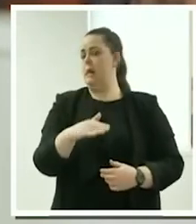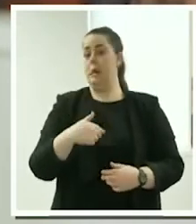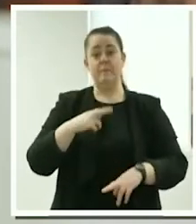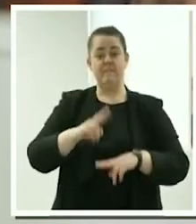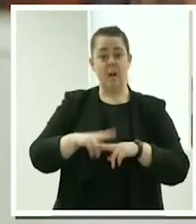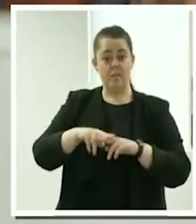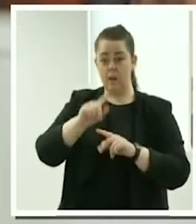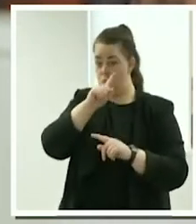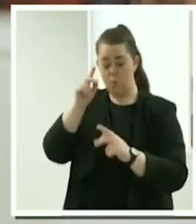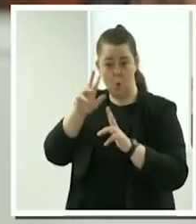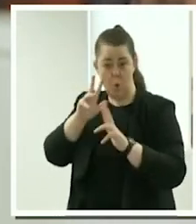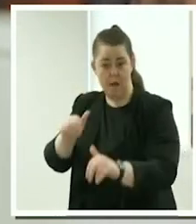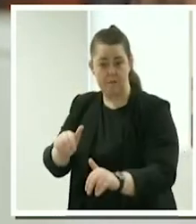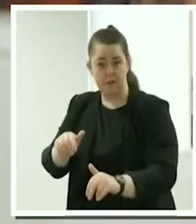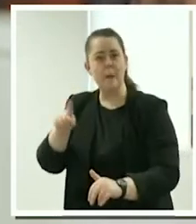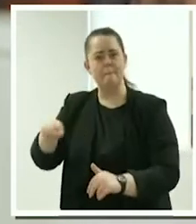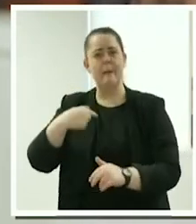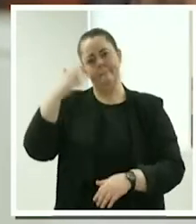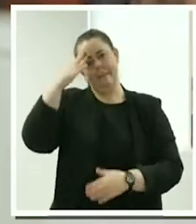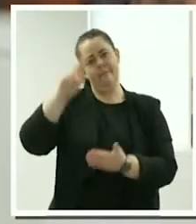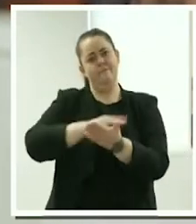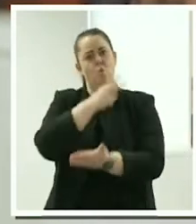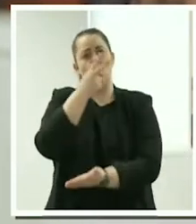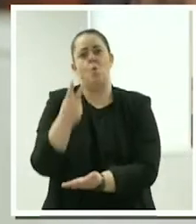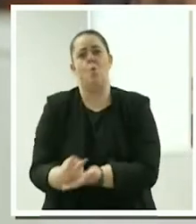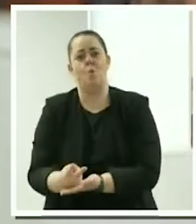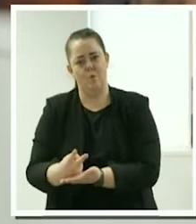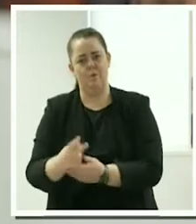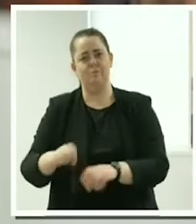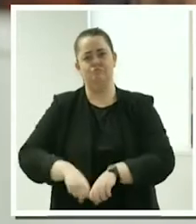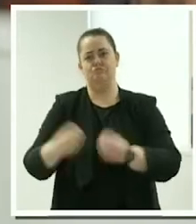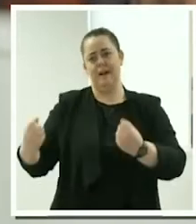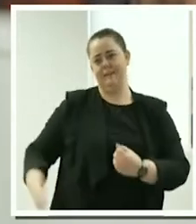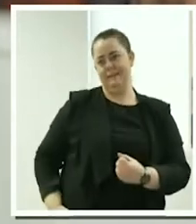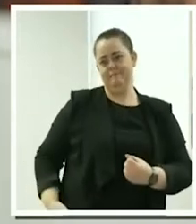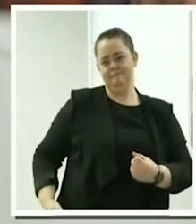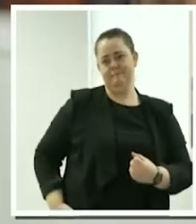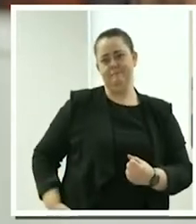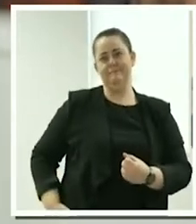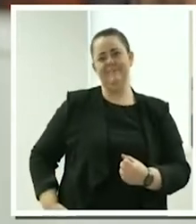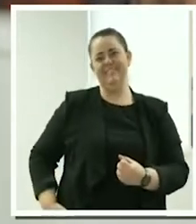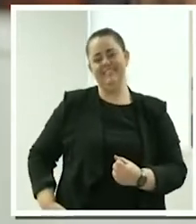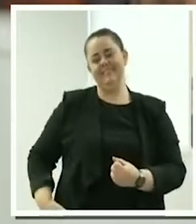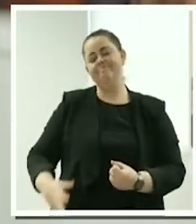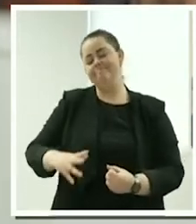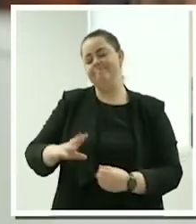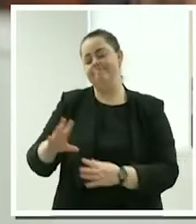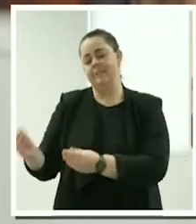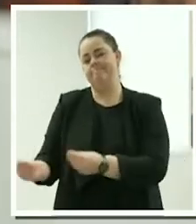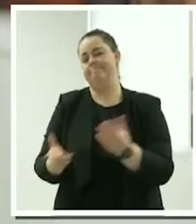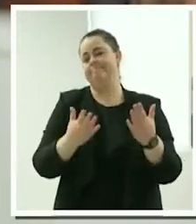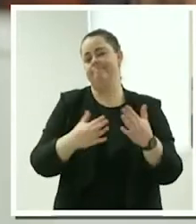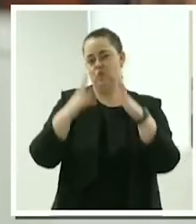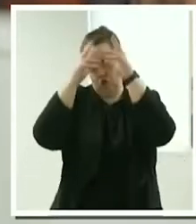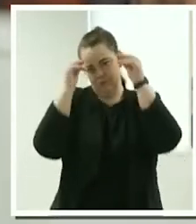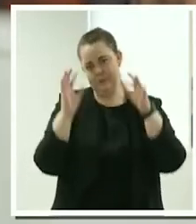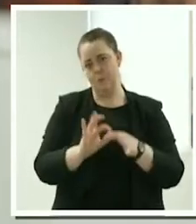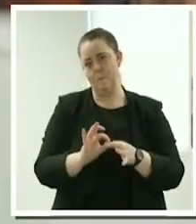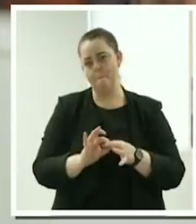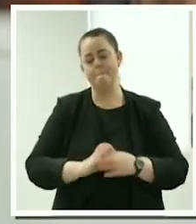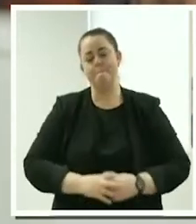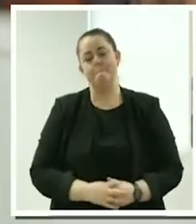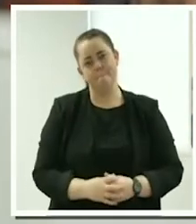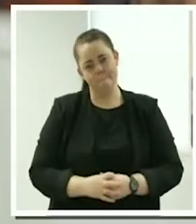and they ended up in a residential aged care facility that they didn't want to be in. That was really tragic for all of us.